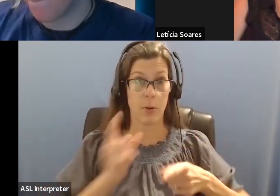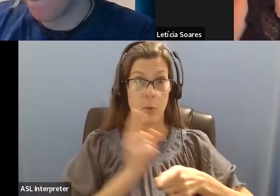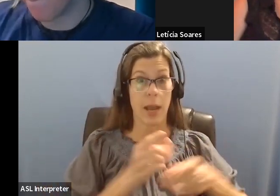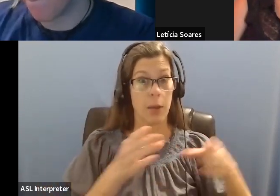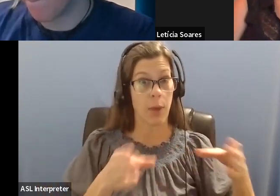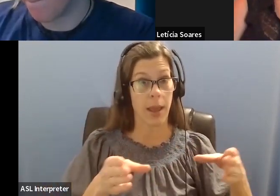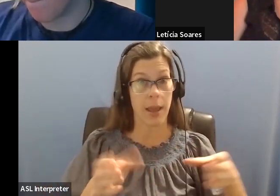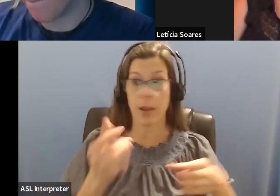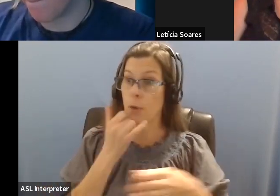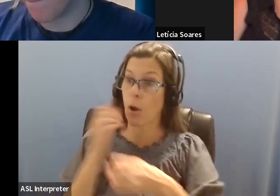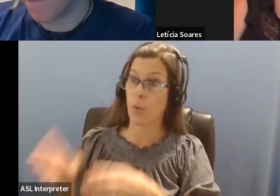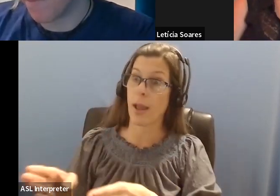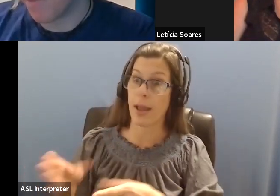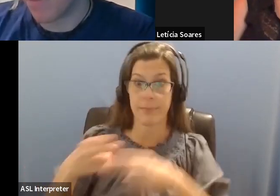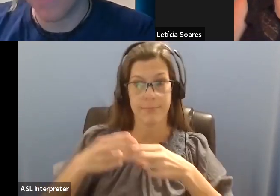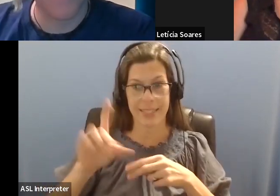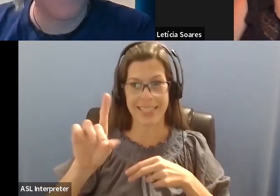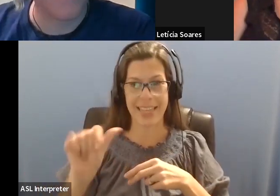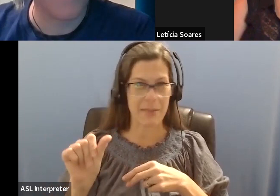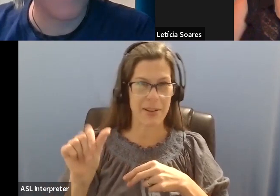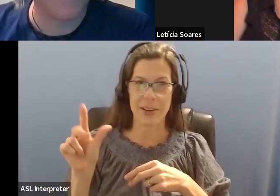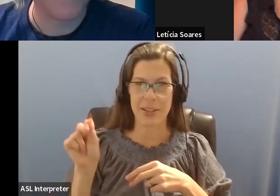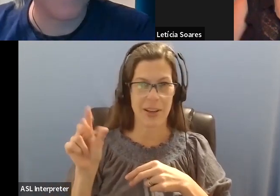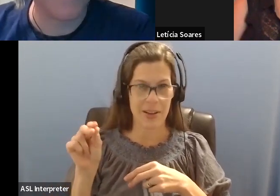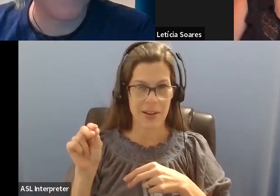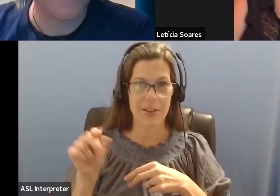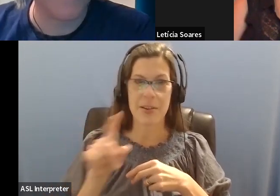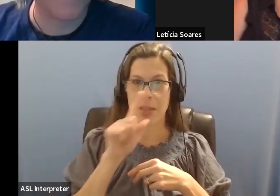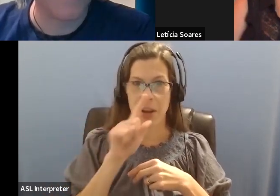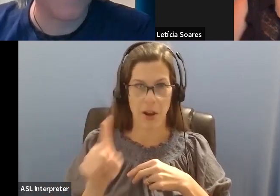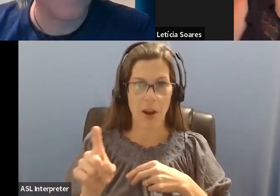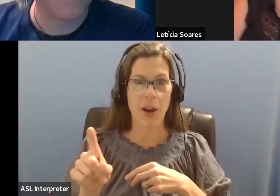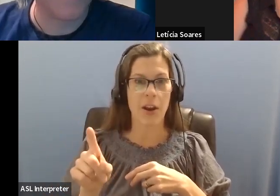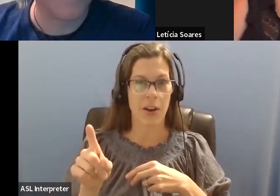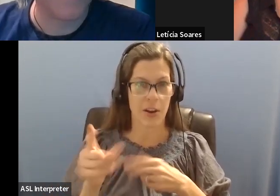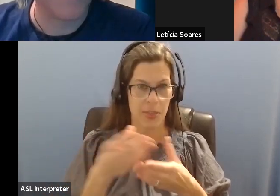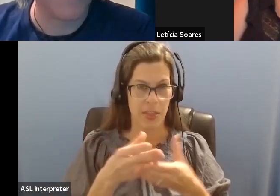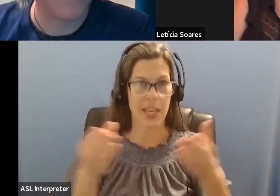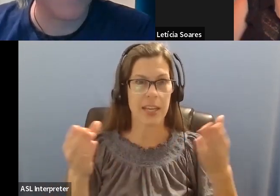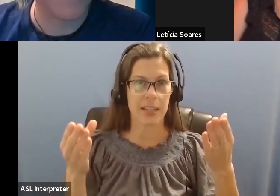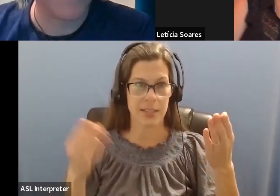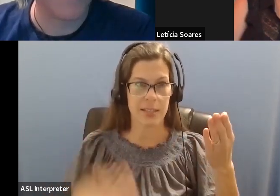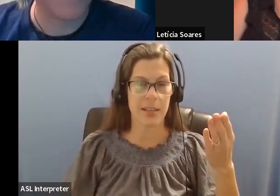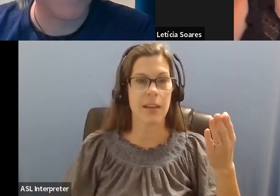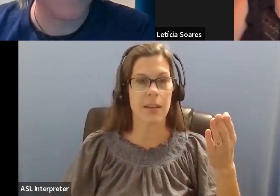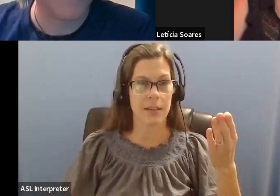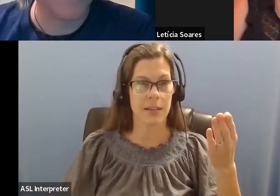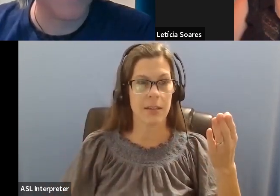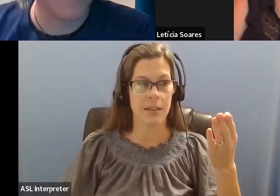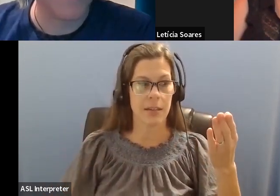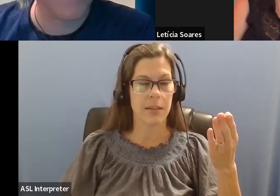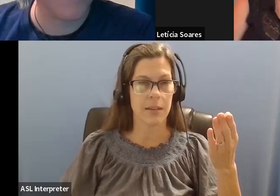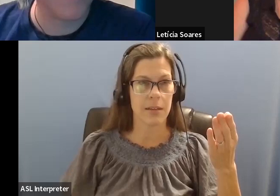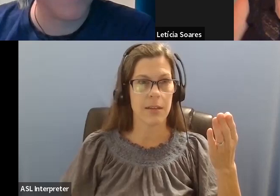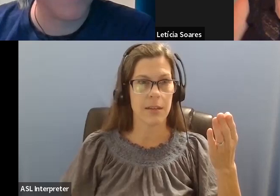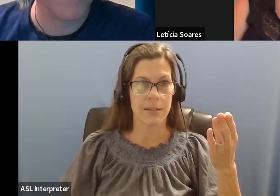thread that there are things that limit us, um, and have needs. And so